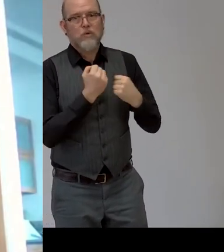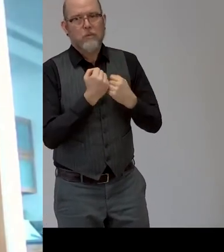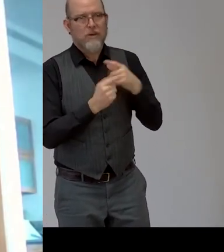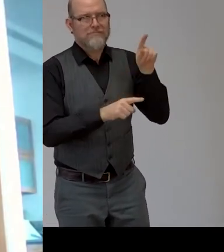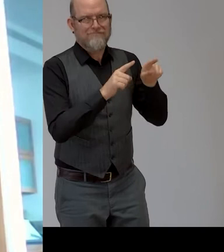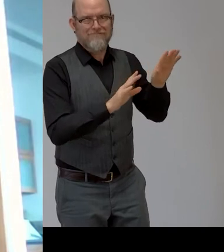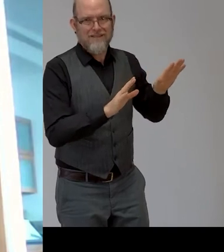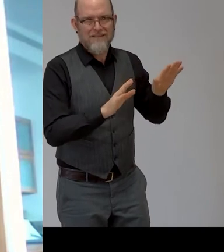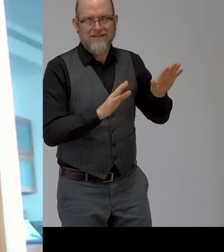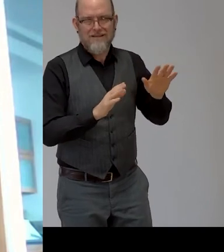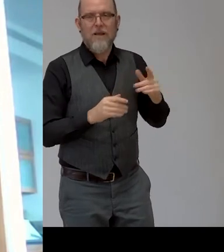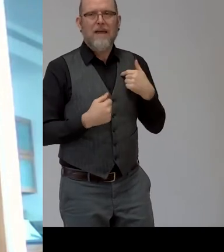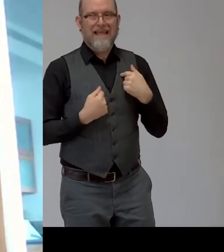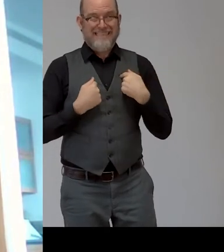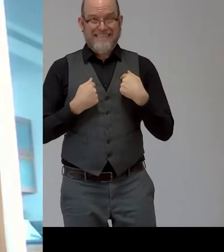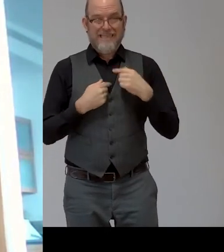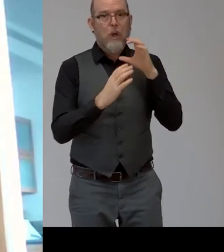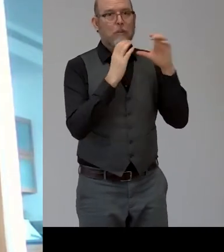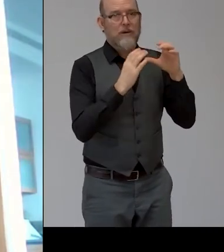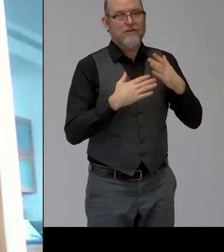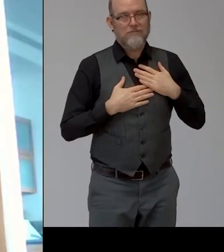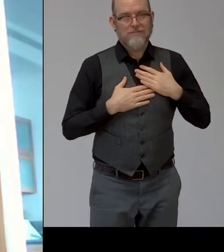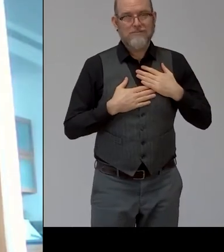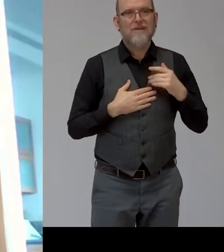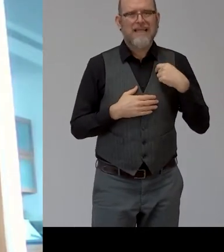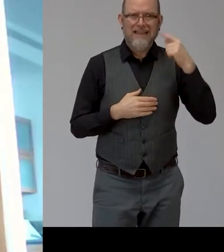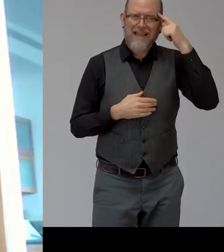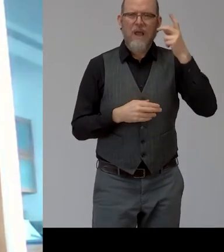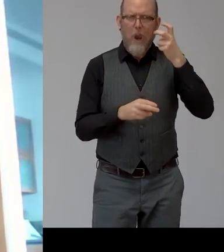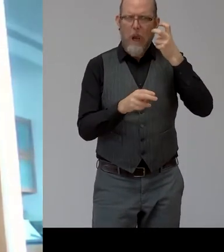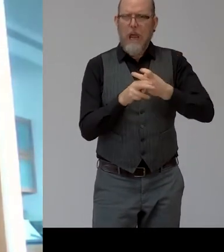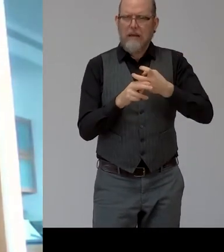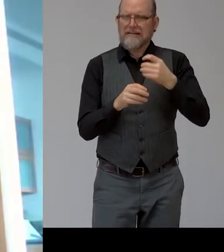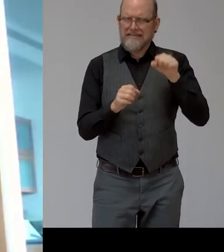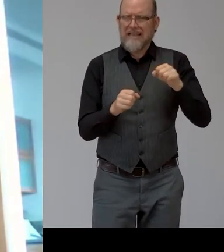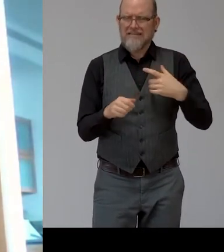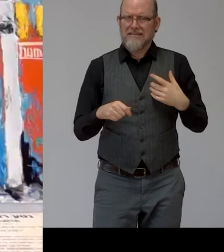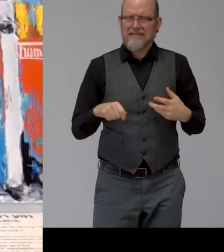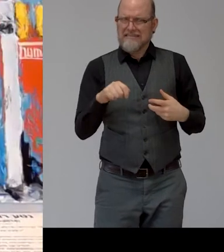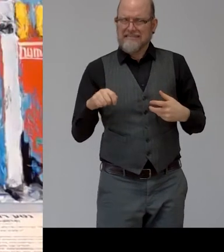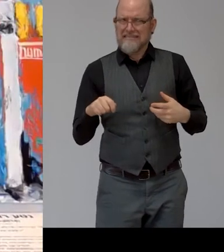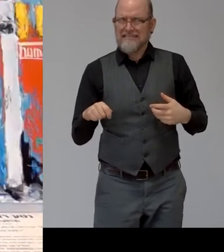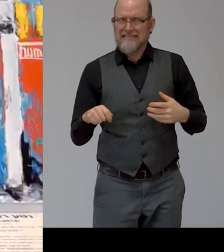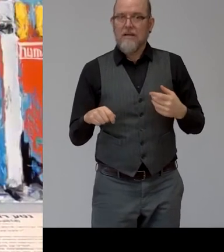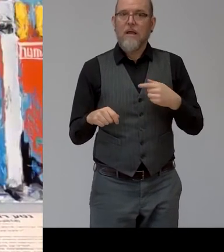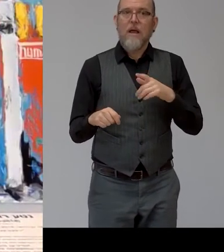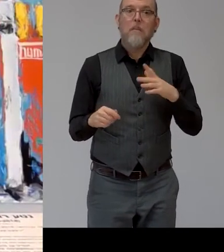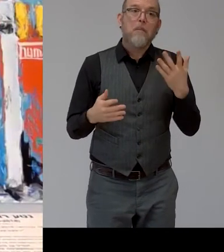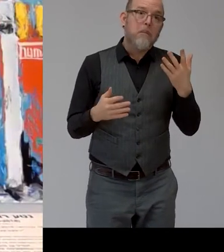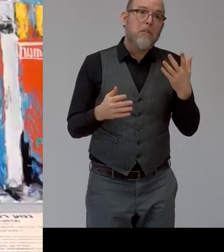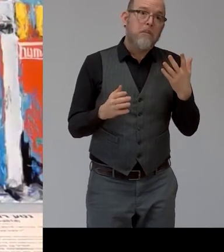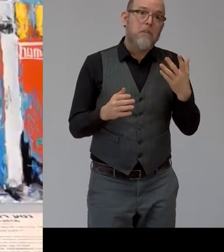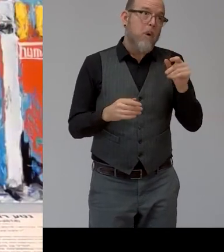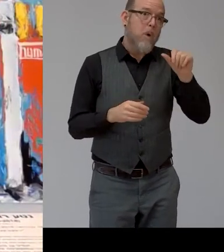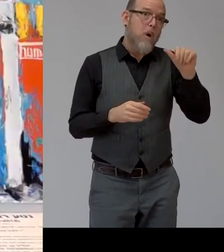harder for them uh so i think the best way is to say would you like some help in this uh how can i help you yeah